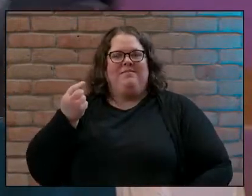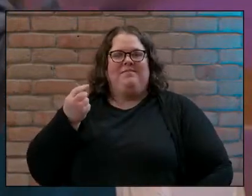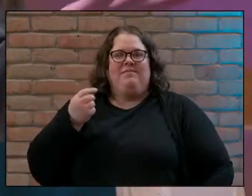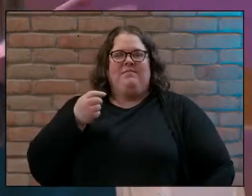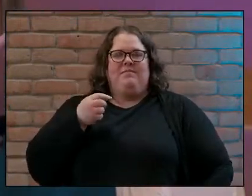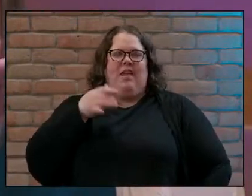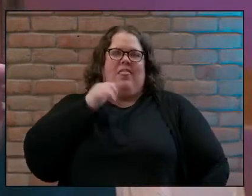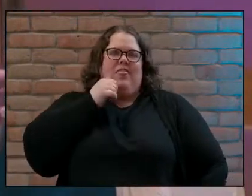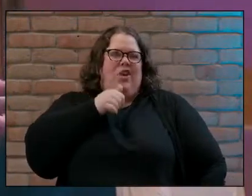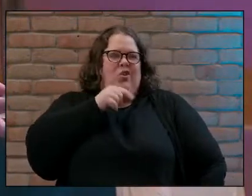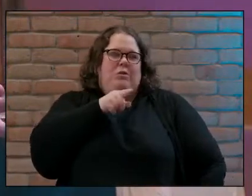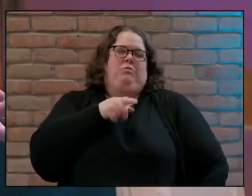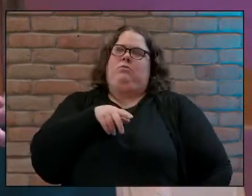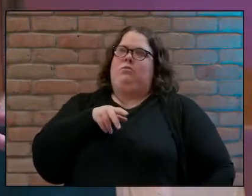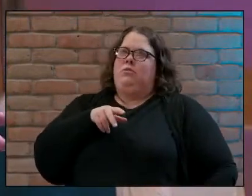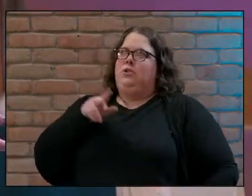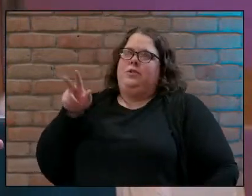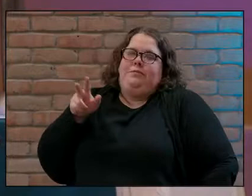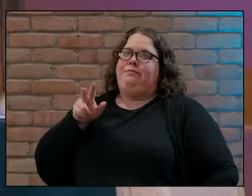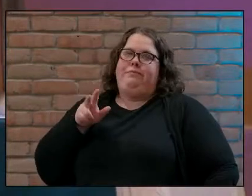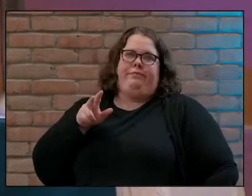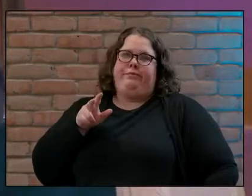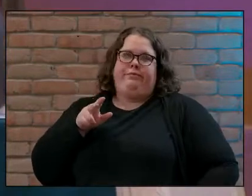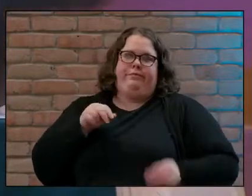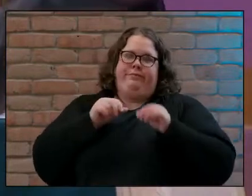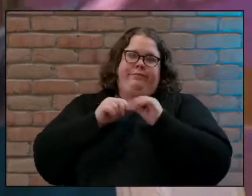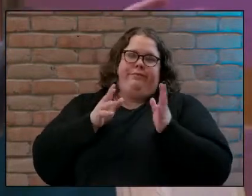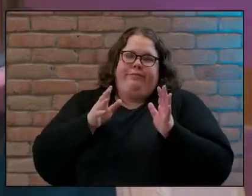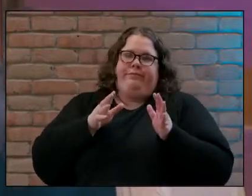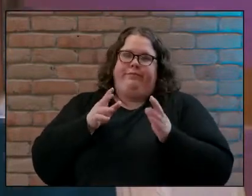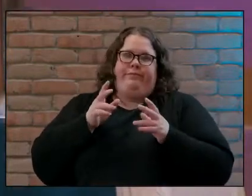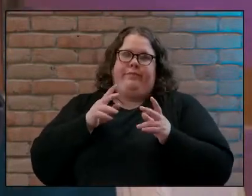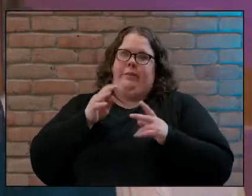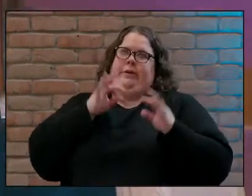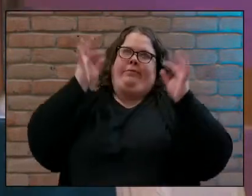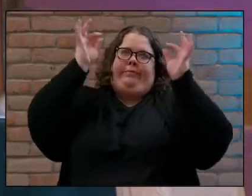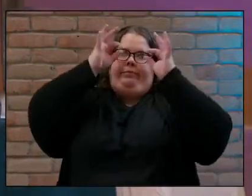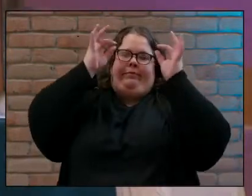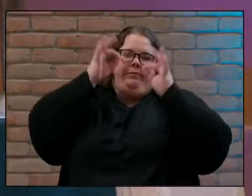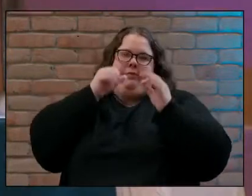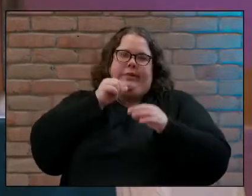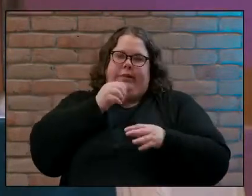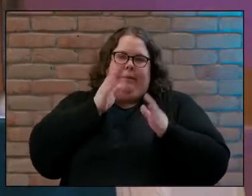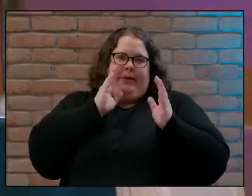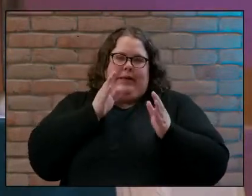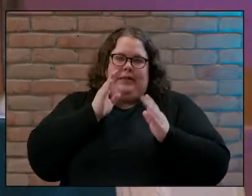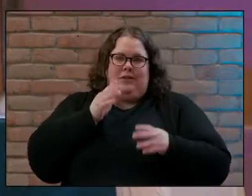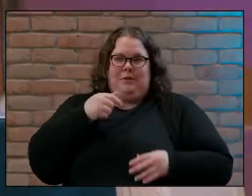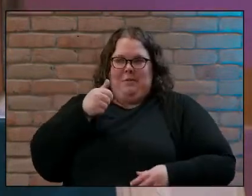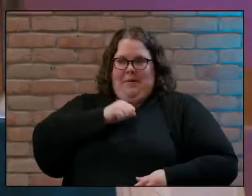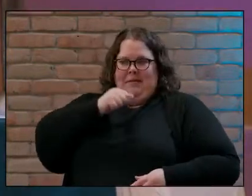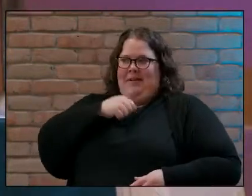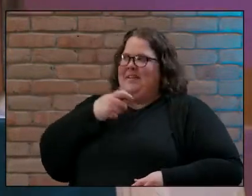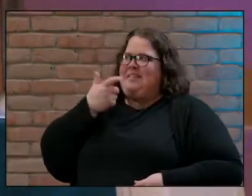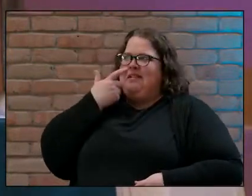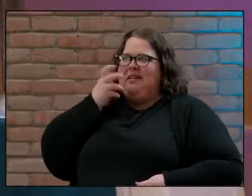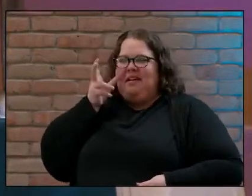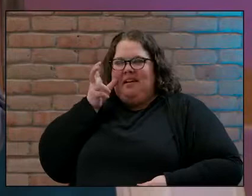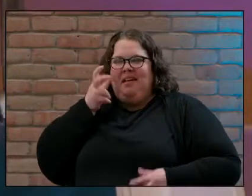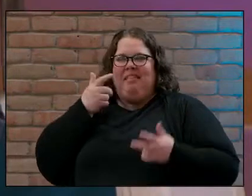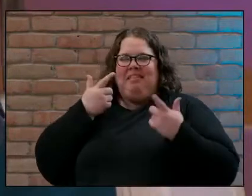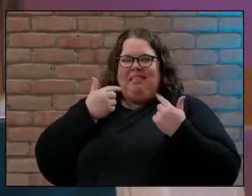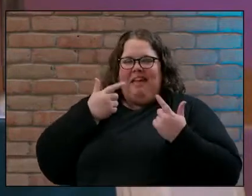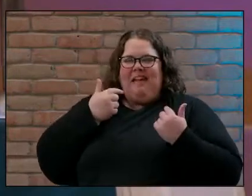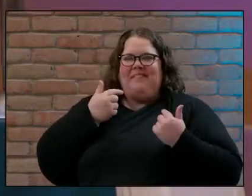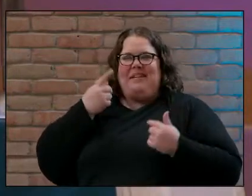she didn't give any indication that she had heard a word that he had said nobody else in the classroom did either but I was laughing sitting at my desk because of how quick